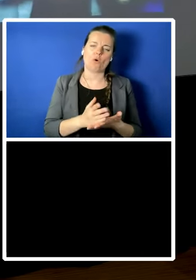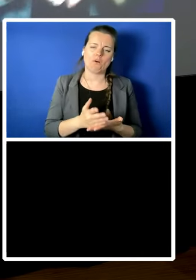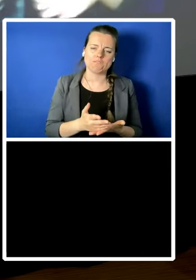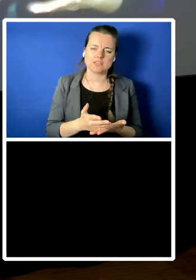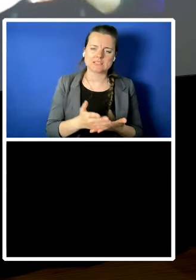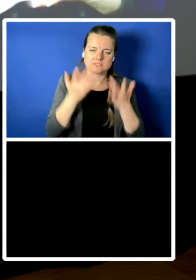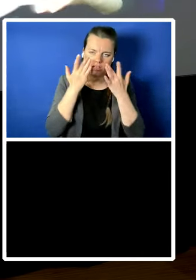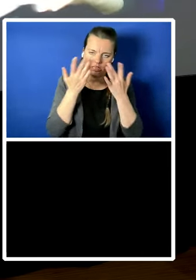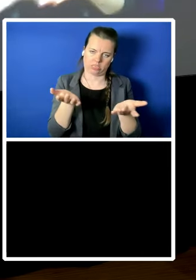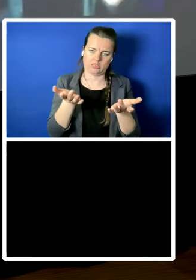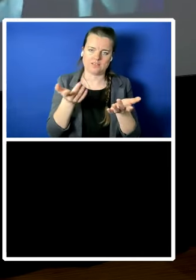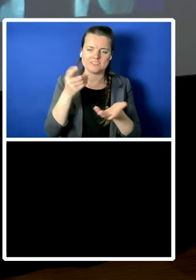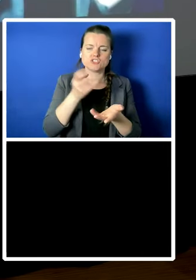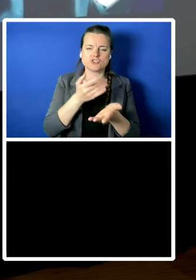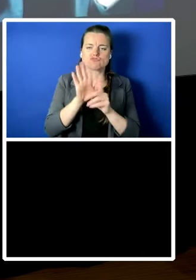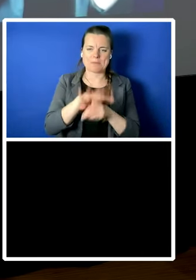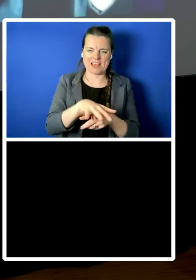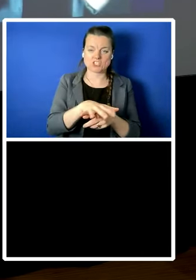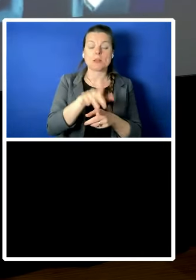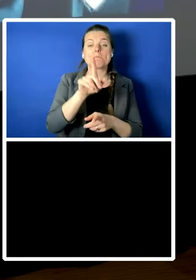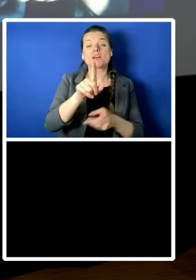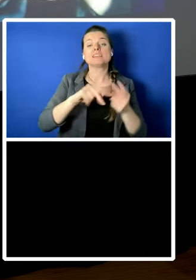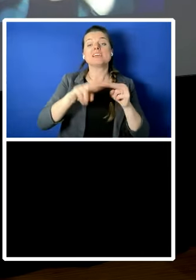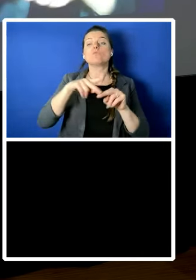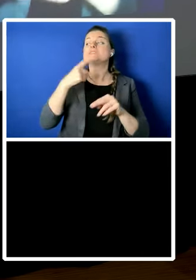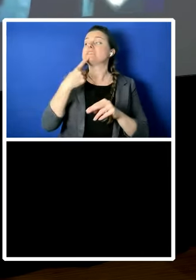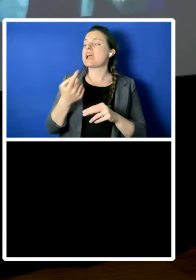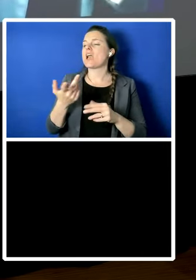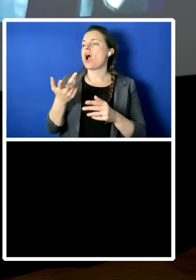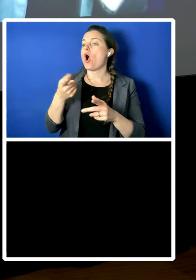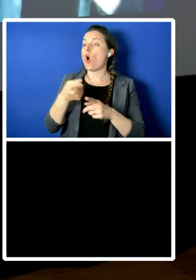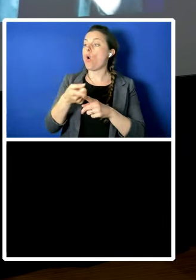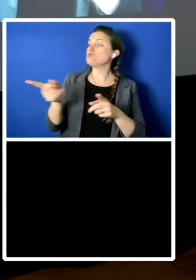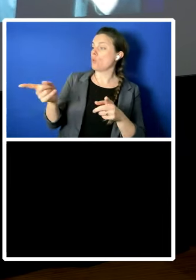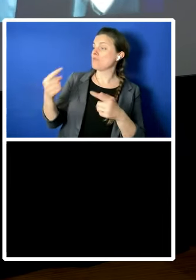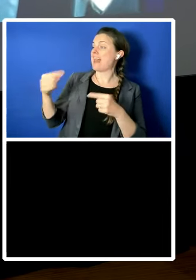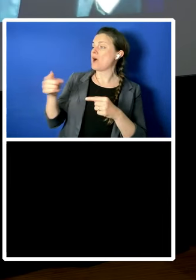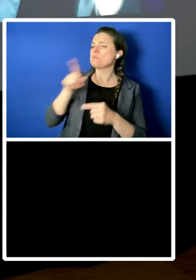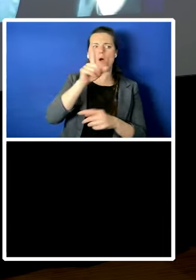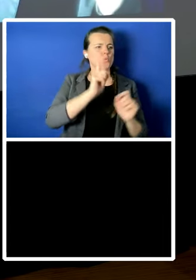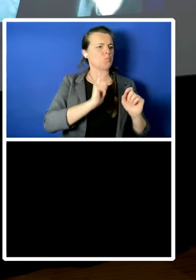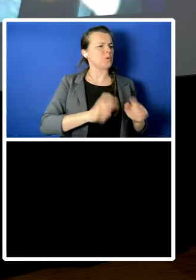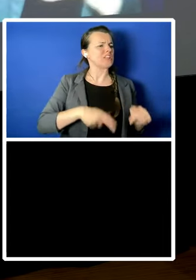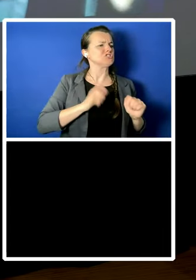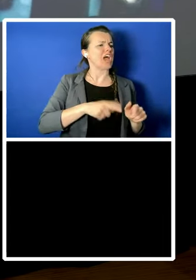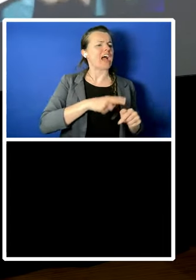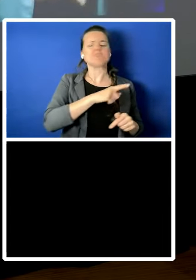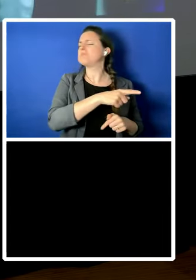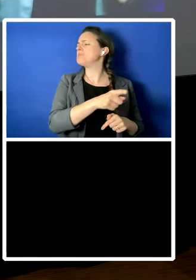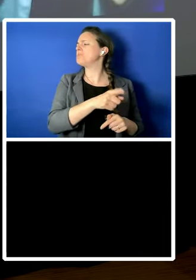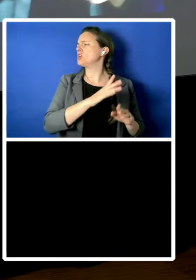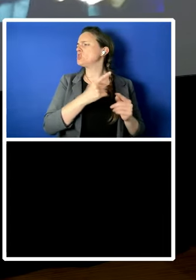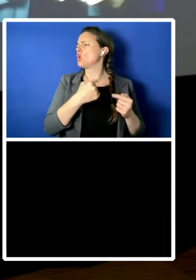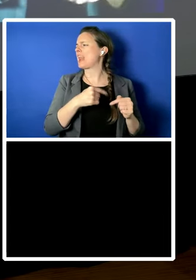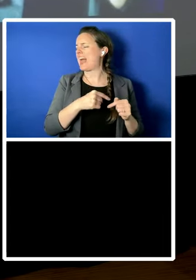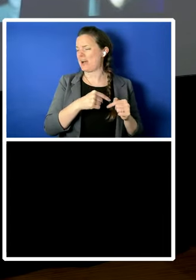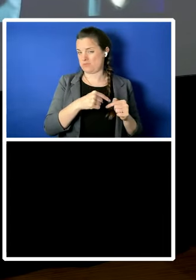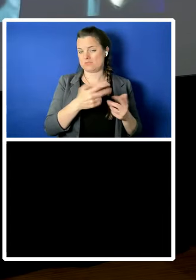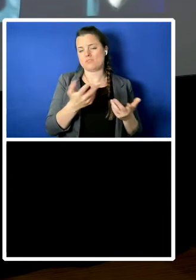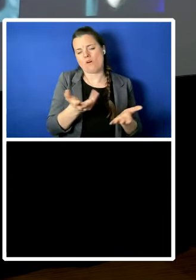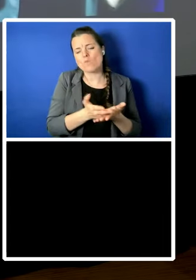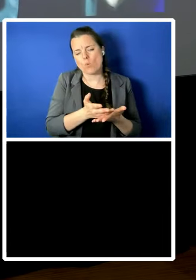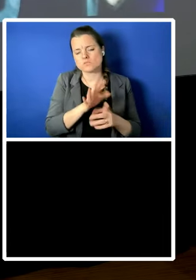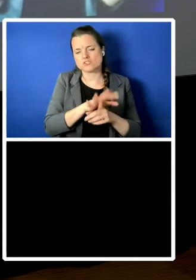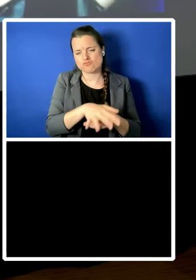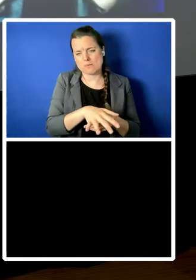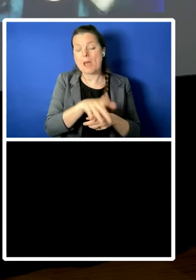if you're in a wheelchair we will not allow you into the lecture that's obvious discrimination but what if there is no lift and